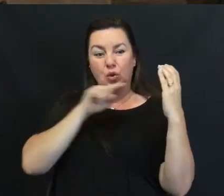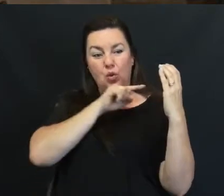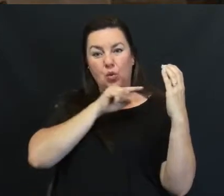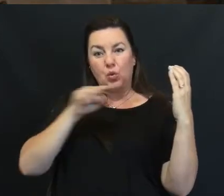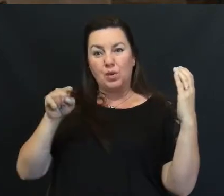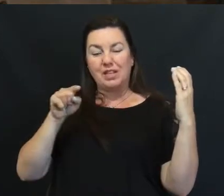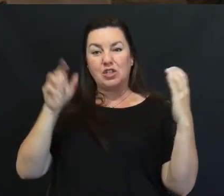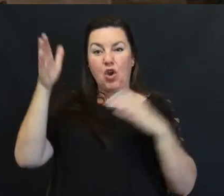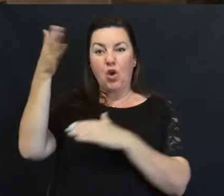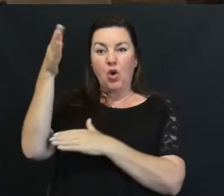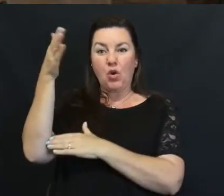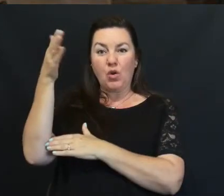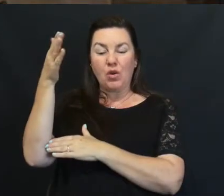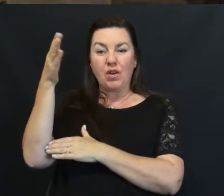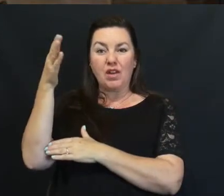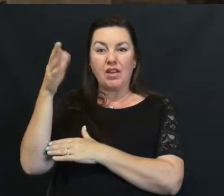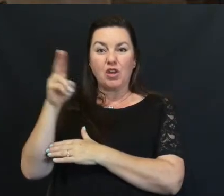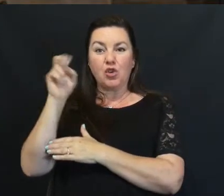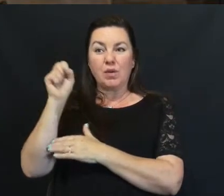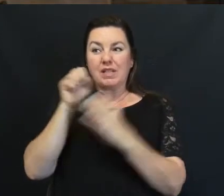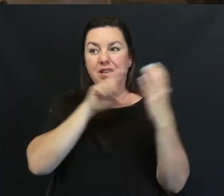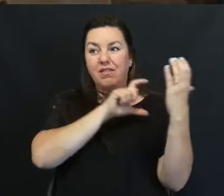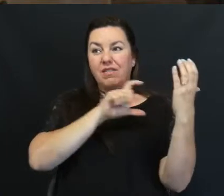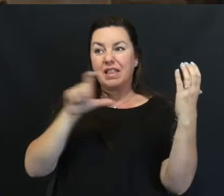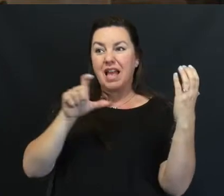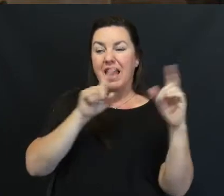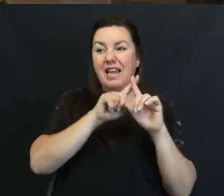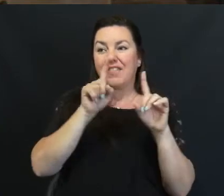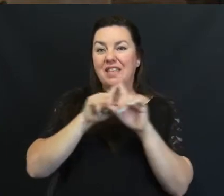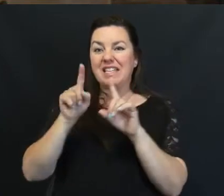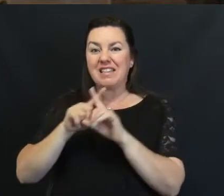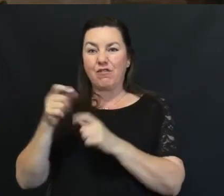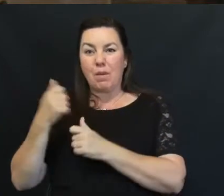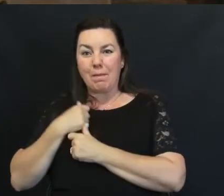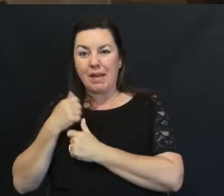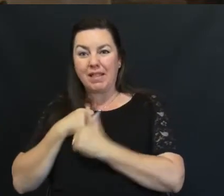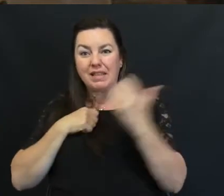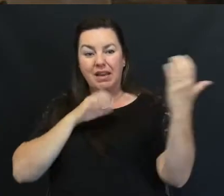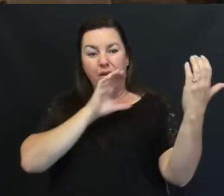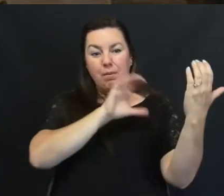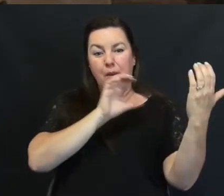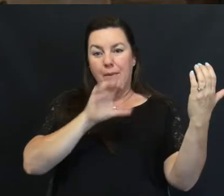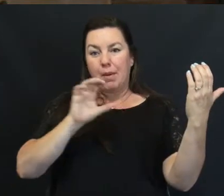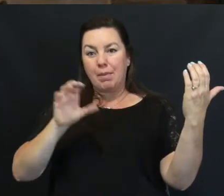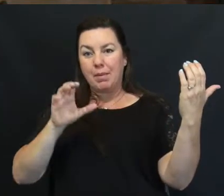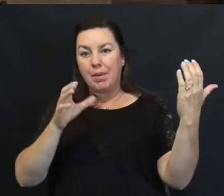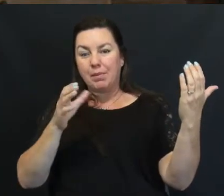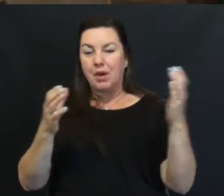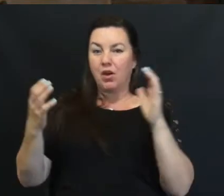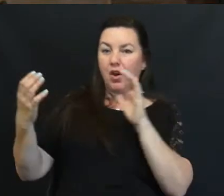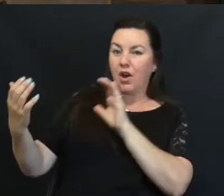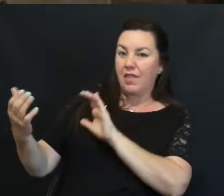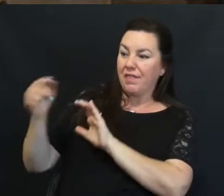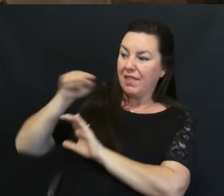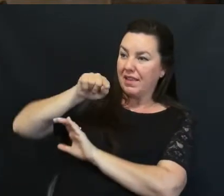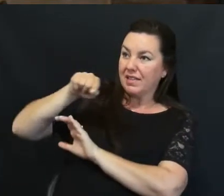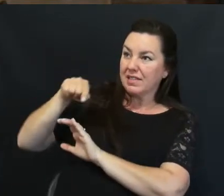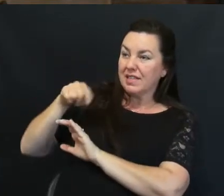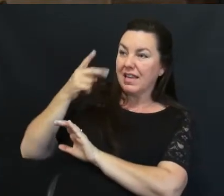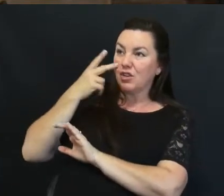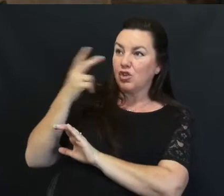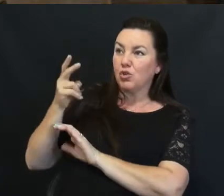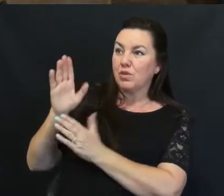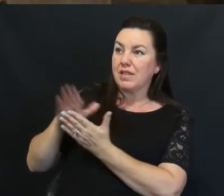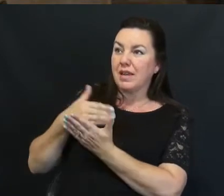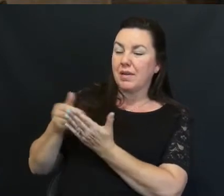flag And the different branches of military It was so nice to see On the other side of the trailer Was